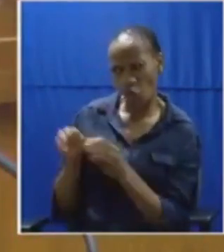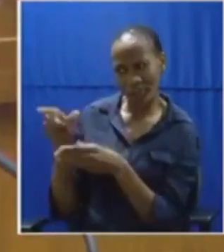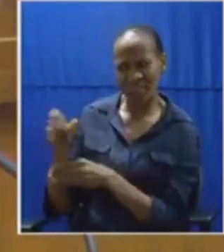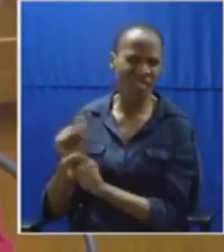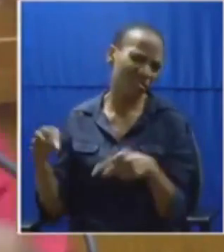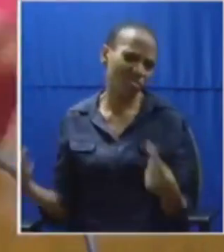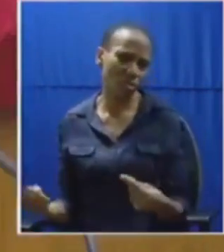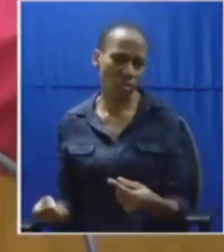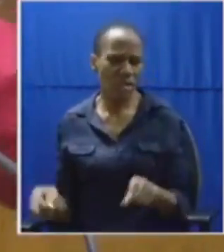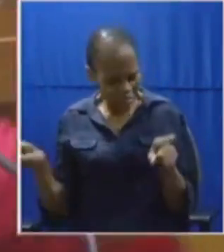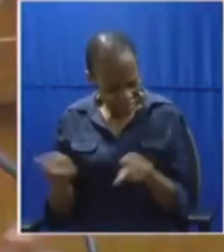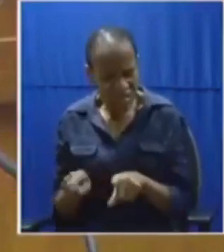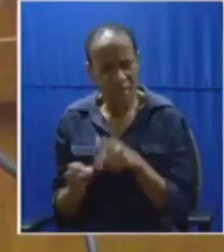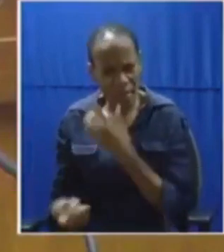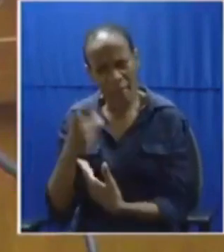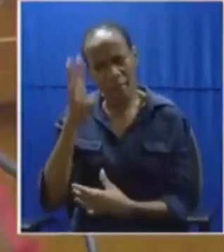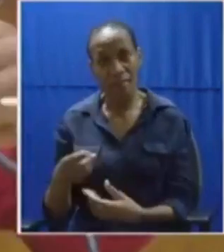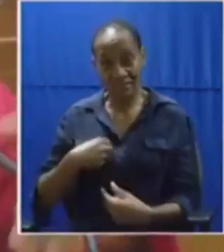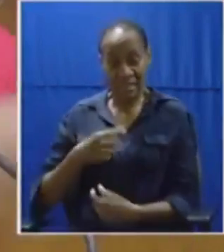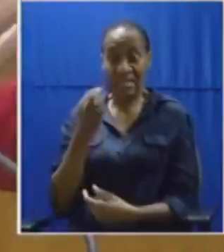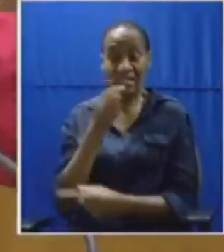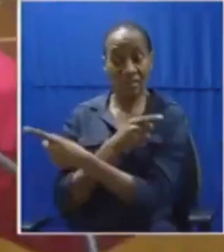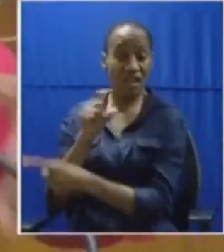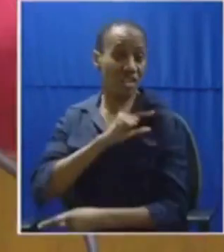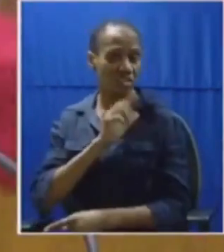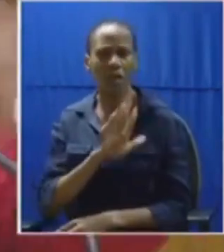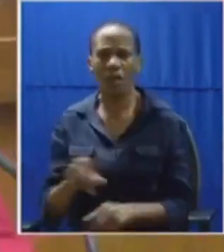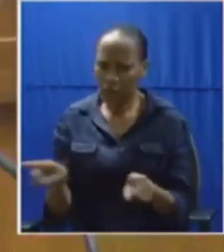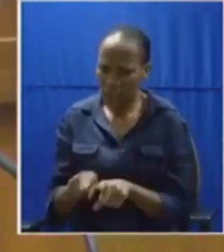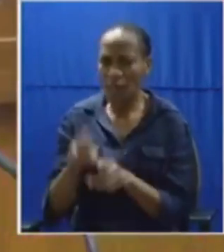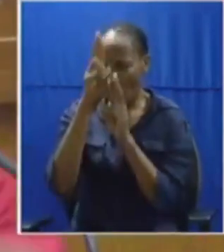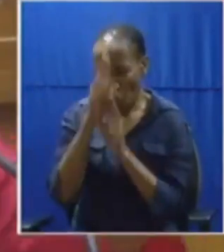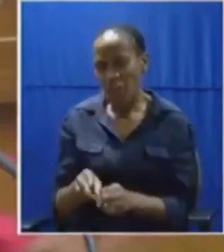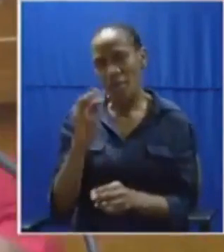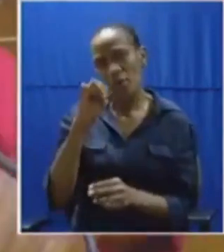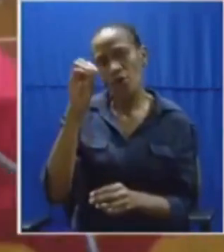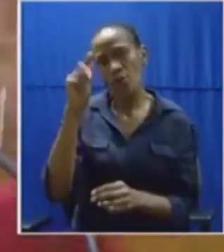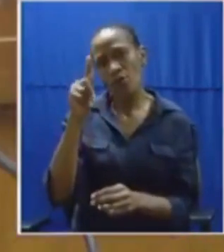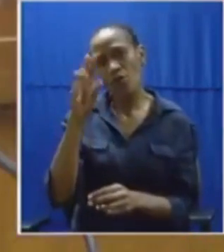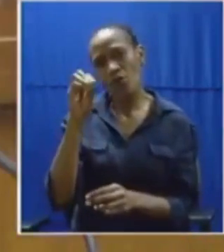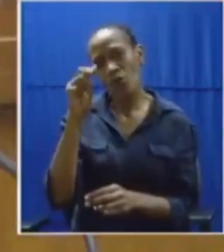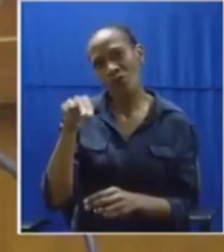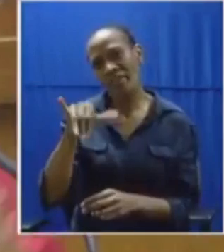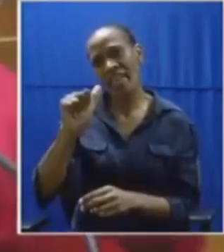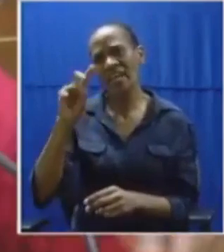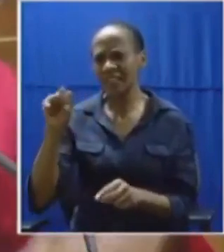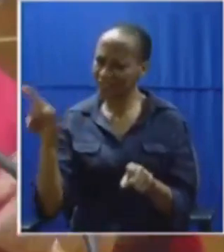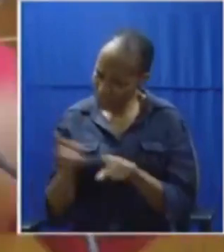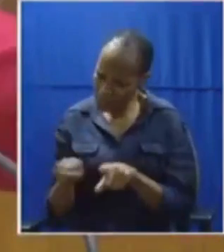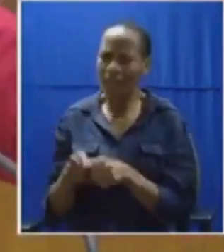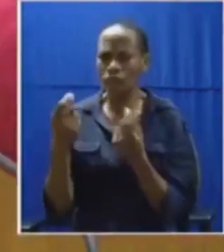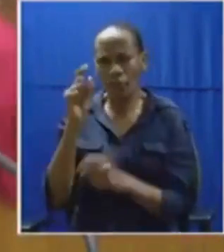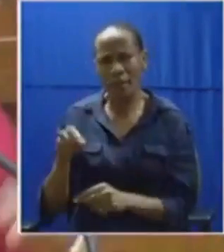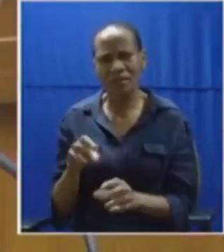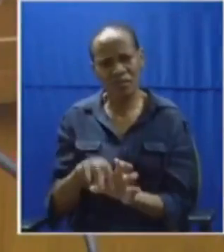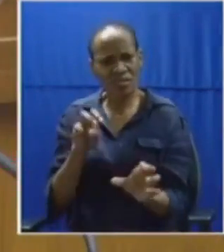why can't we're not saying they are guilty why can't nonvula honorable nonvula resign to a backbencher or to go